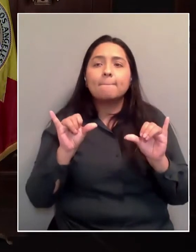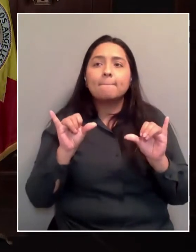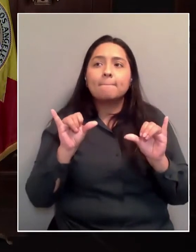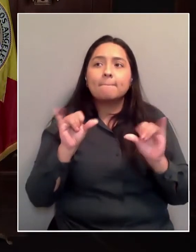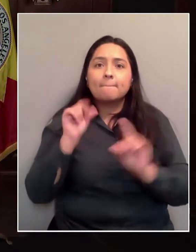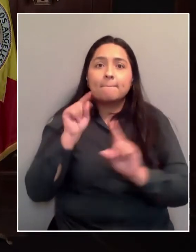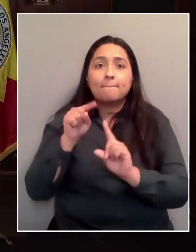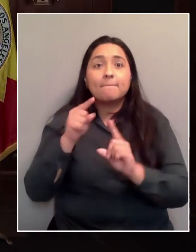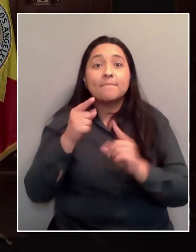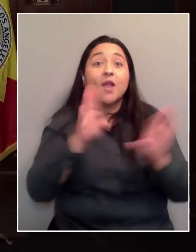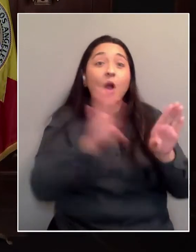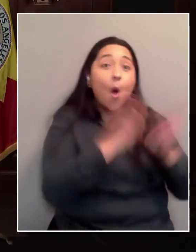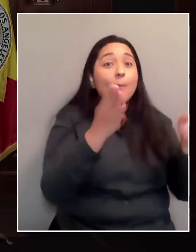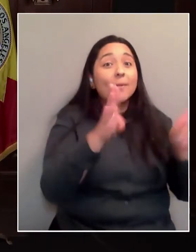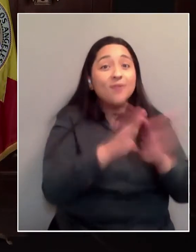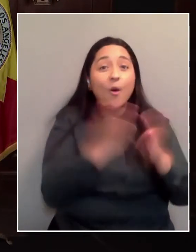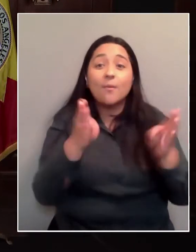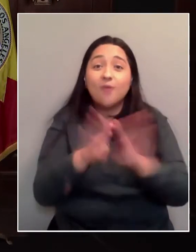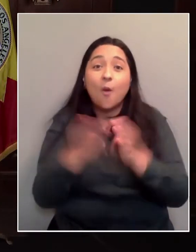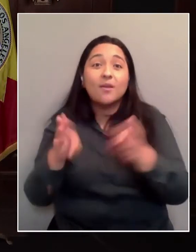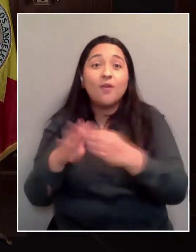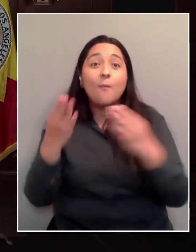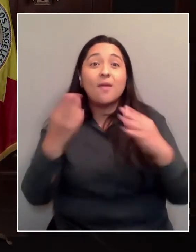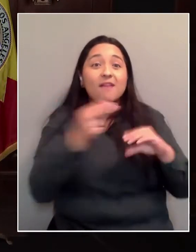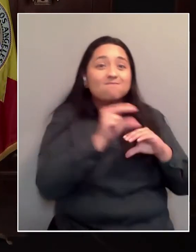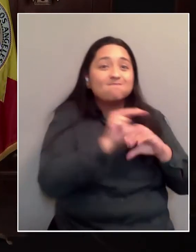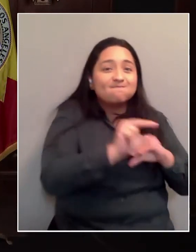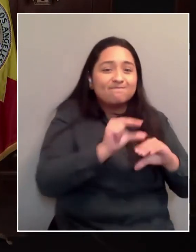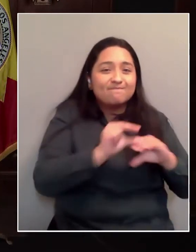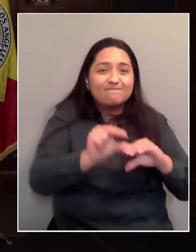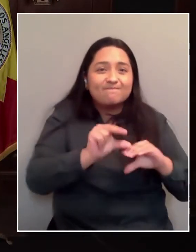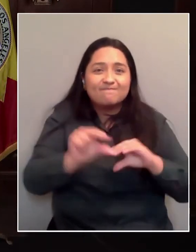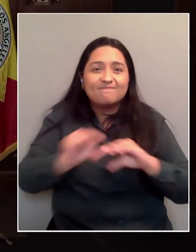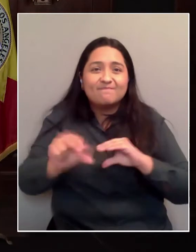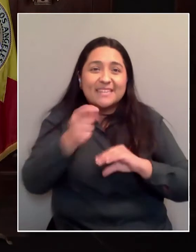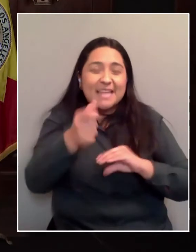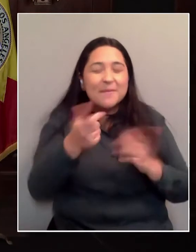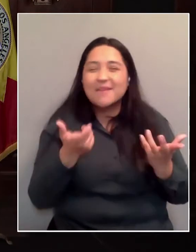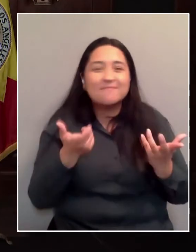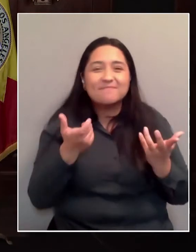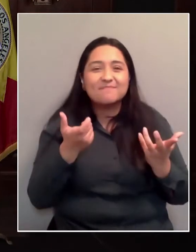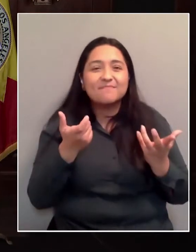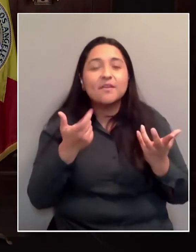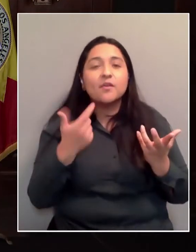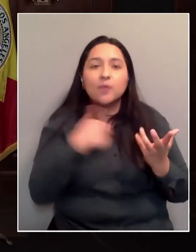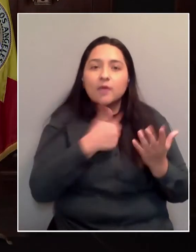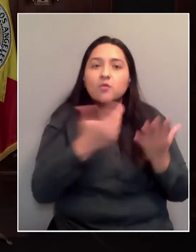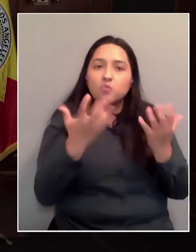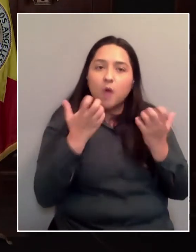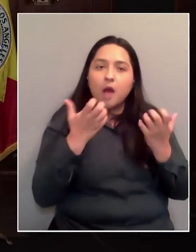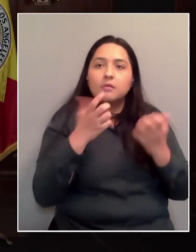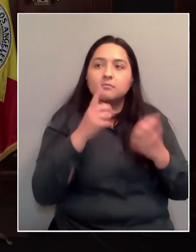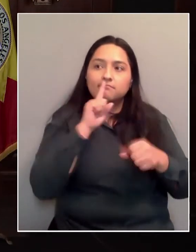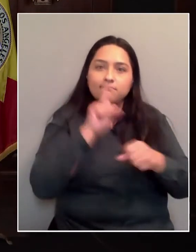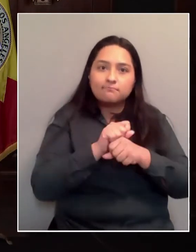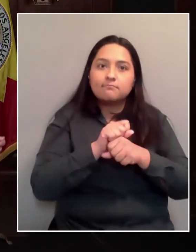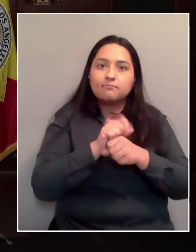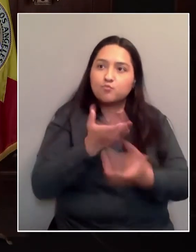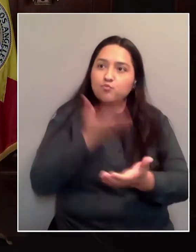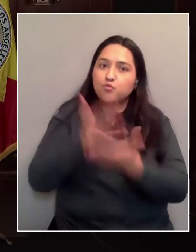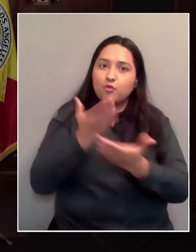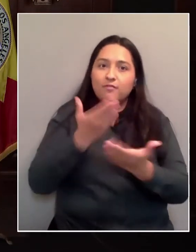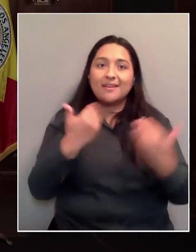each have less and less. Go to the places that are proven. Go to the places with good statistics like ours with 98% of the doses